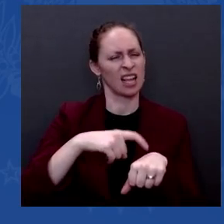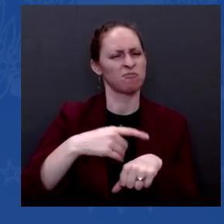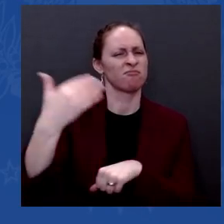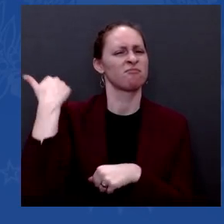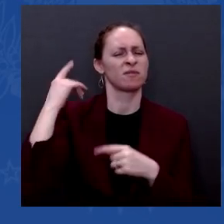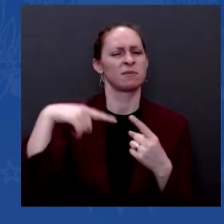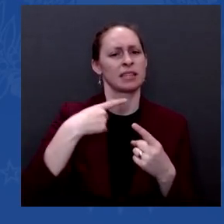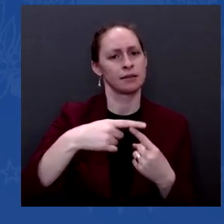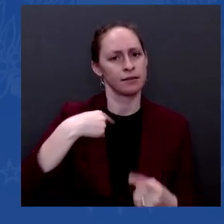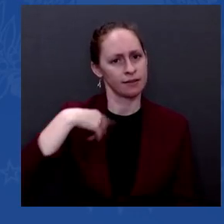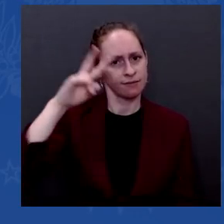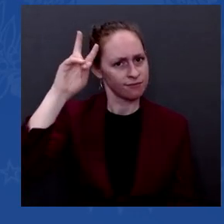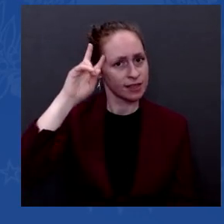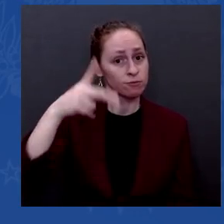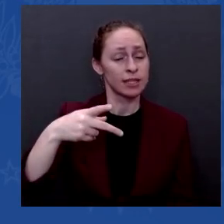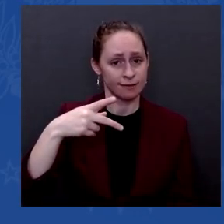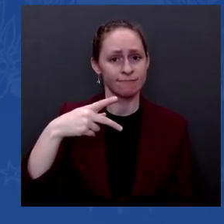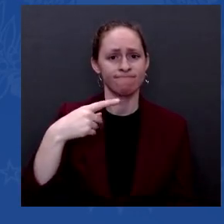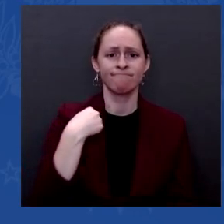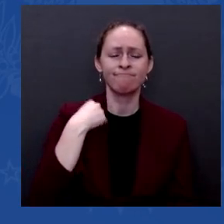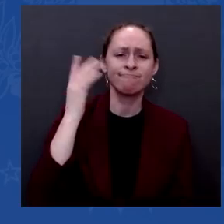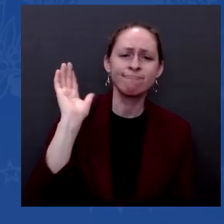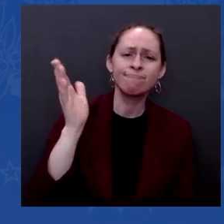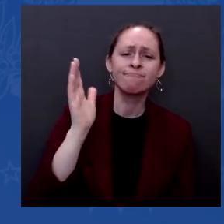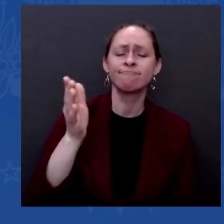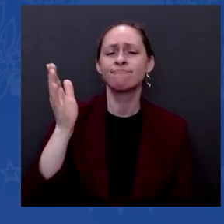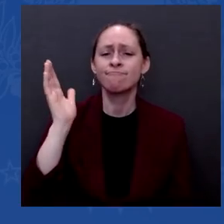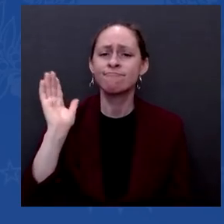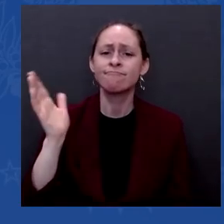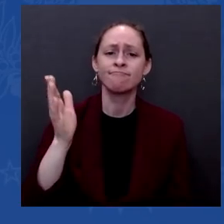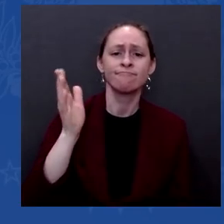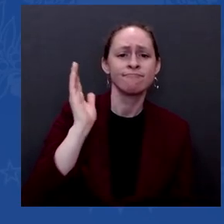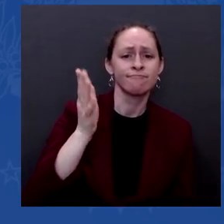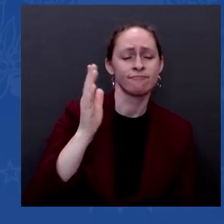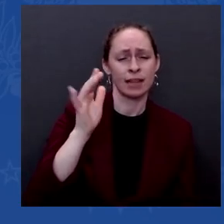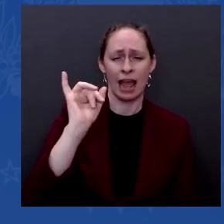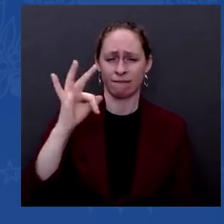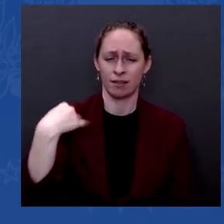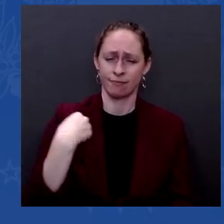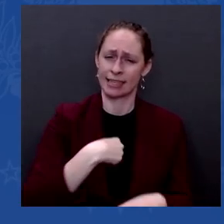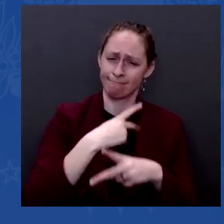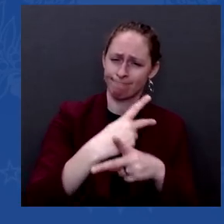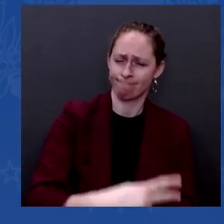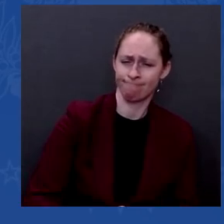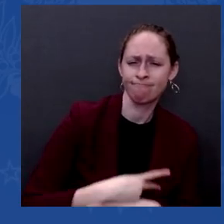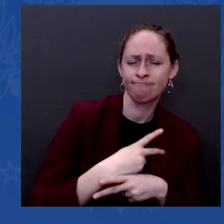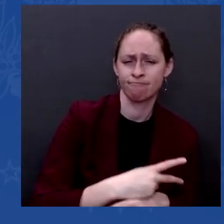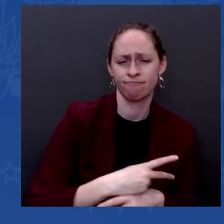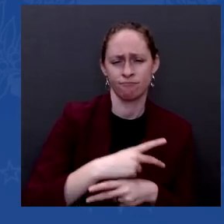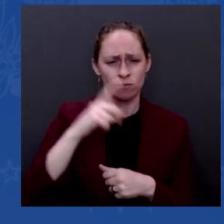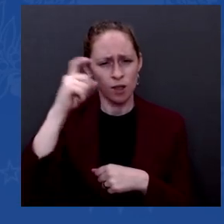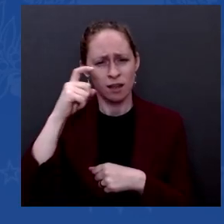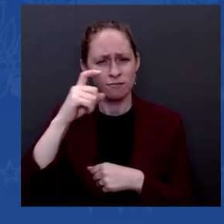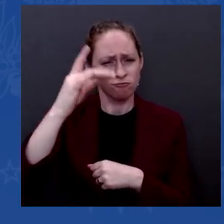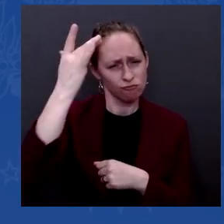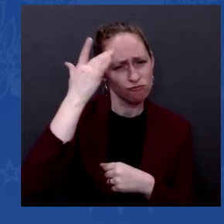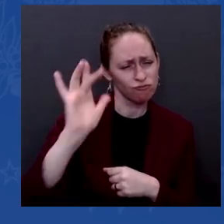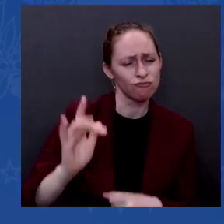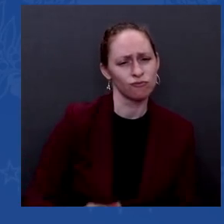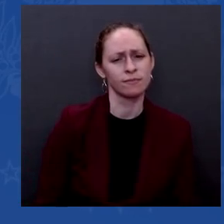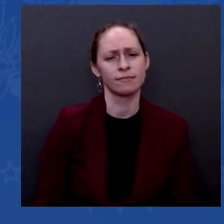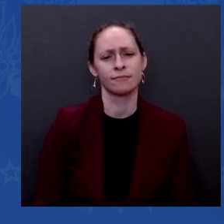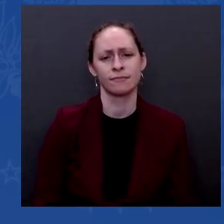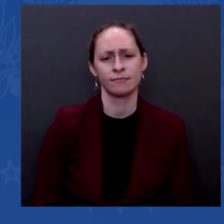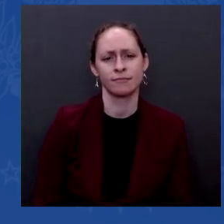we have an opportunity to make the Western Hemisphere a united — not united — a democratic